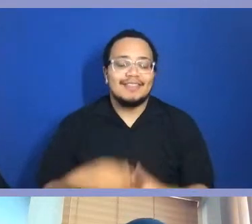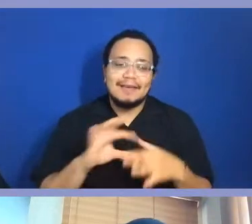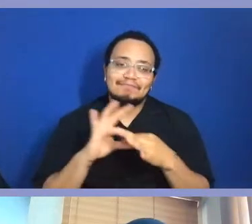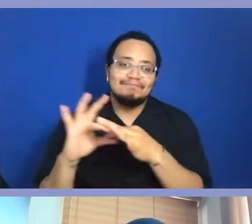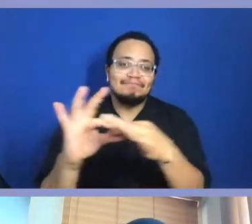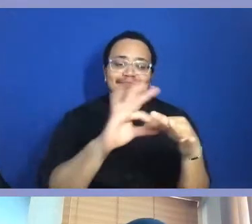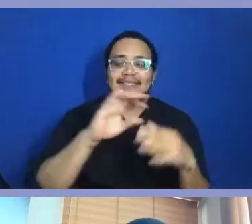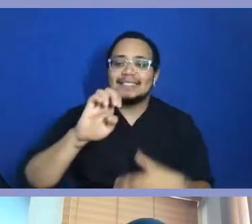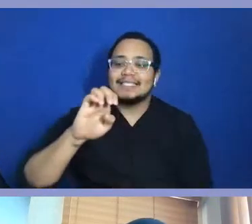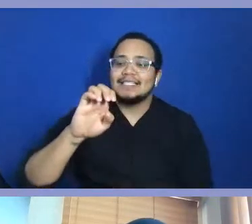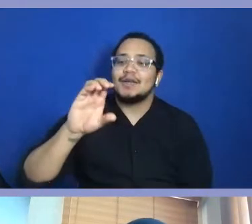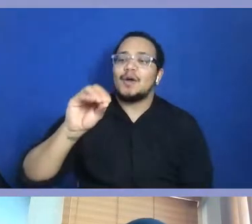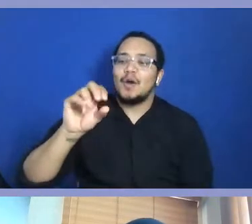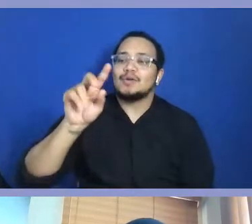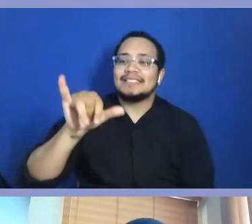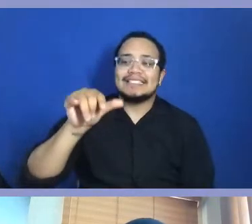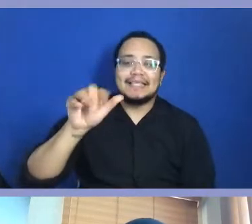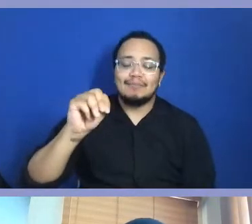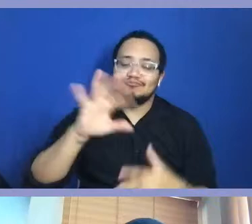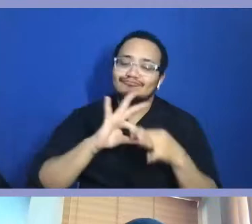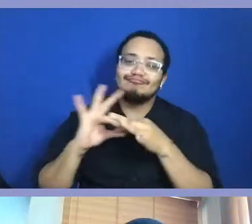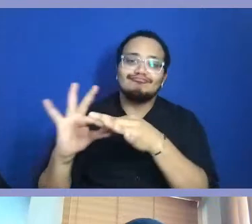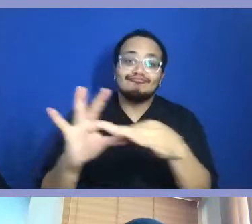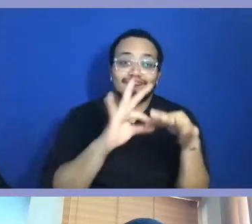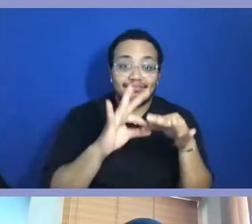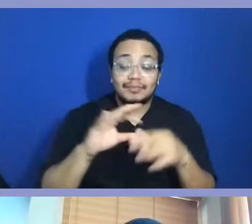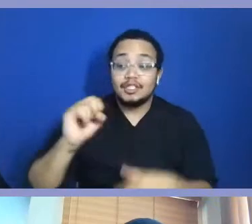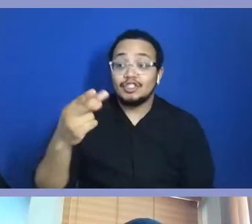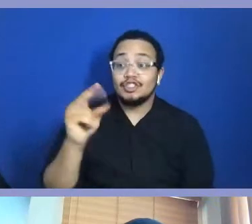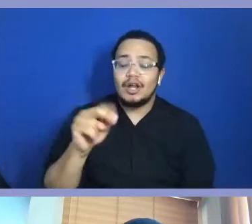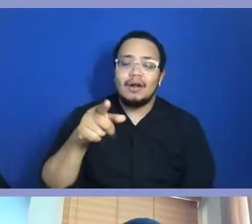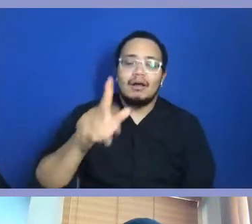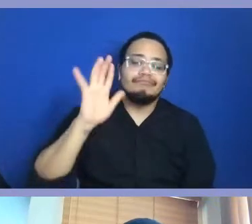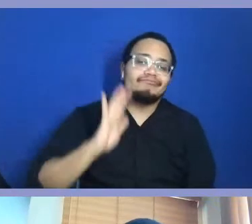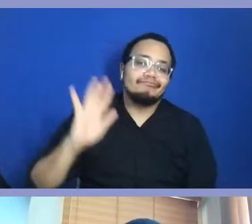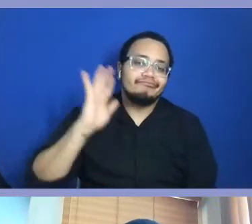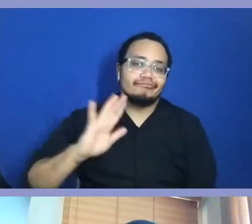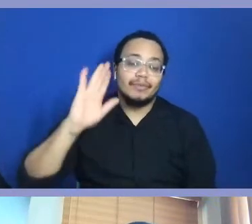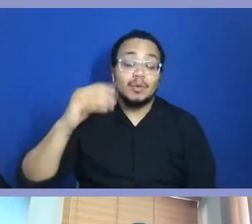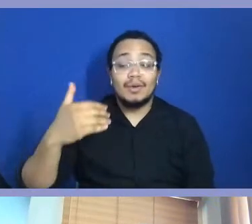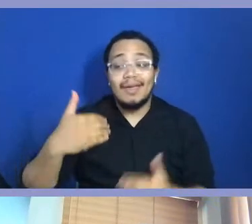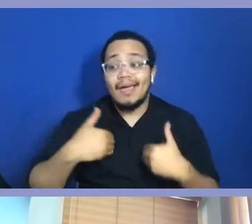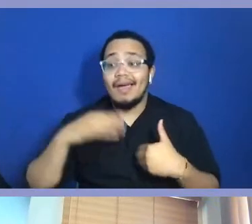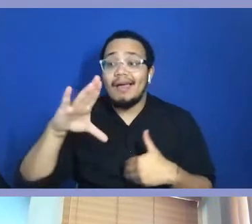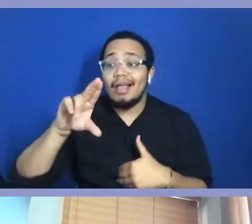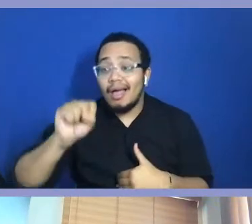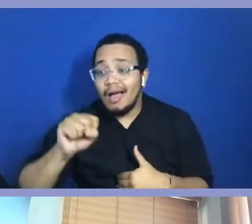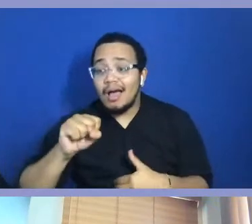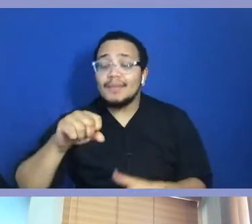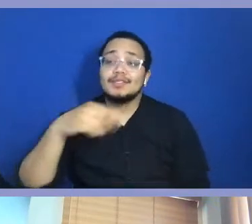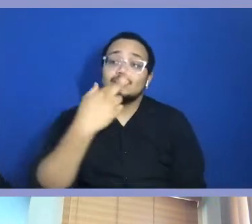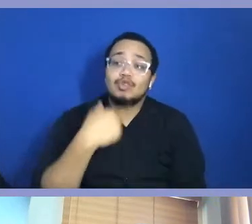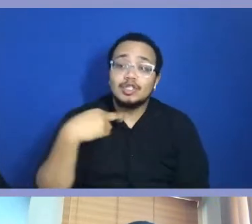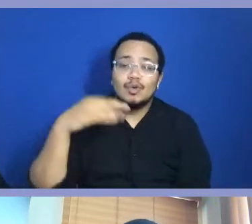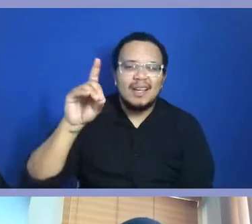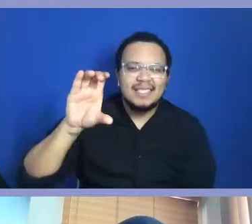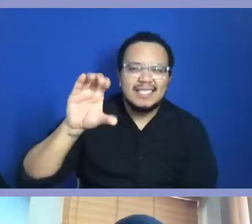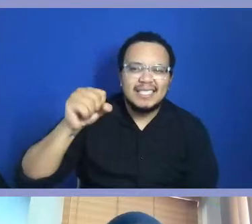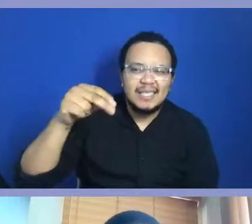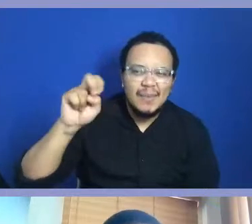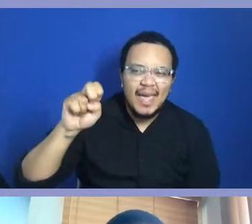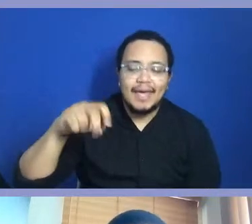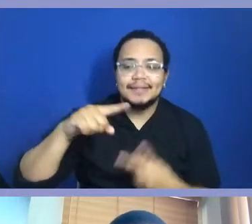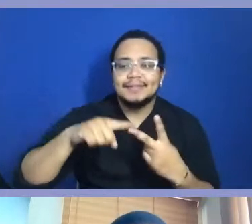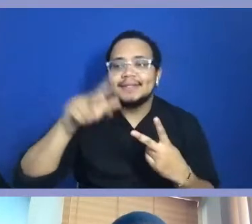In the old days, it was easier because we had clubs we hung out at or restaurants like D.C. Space or the Insect Club,